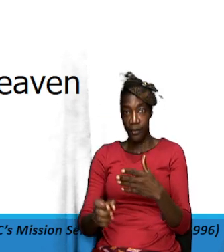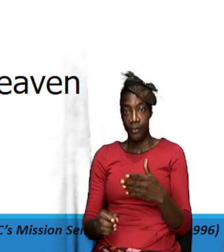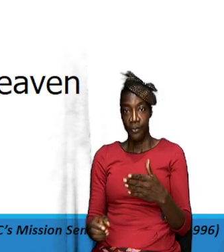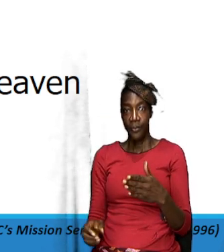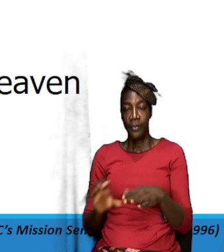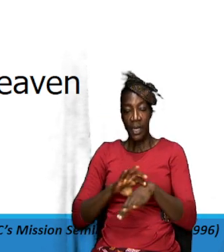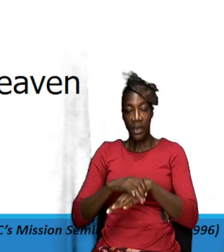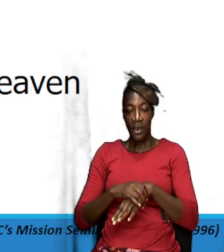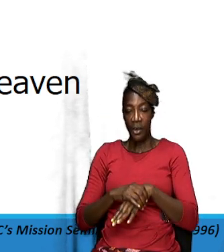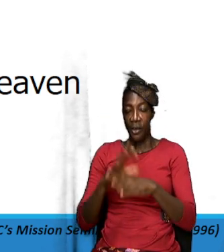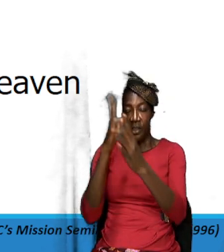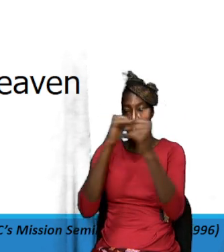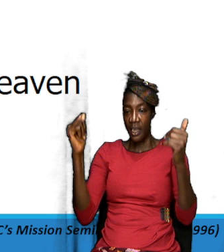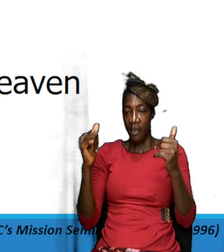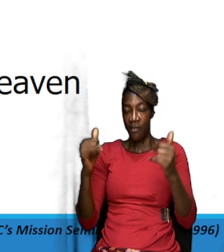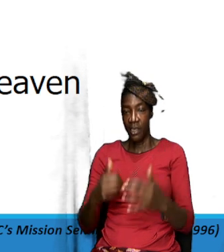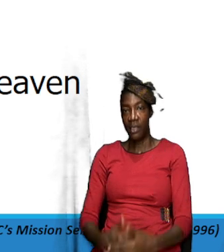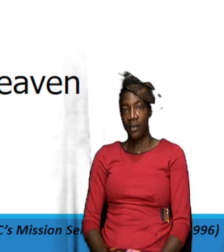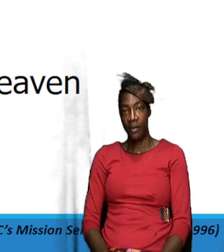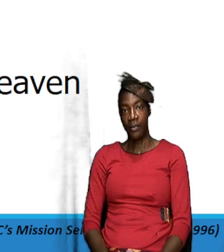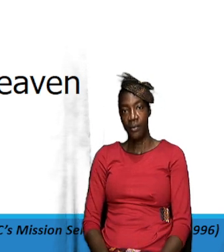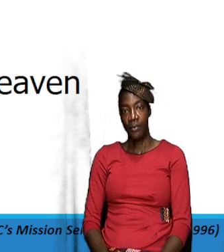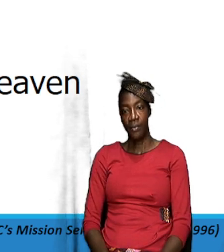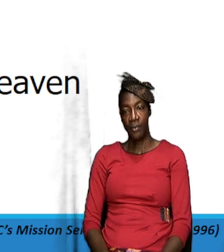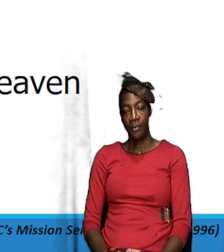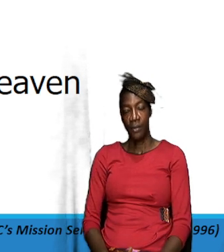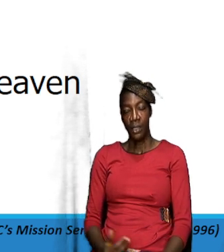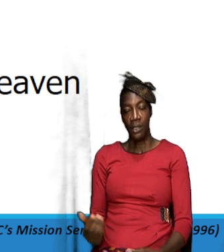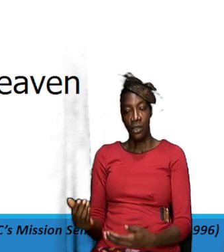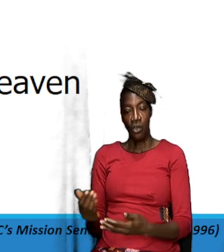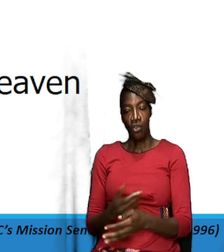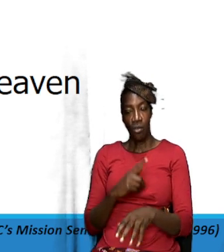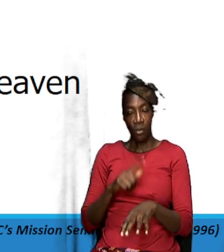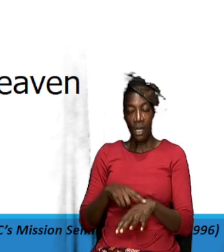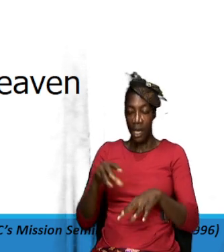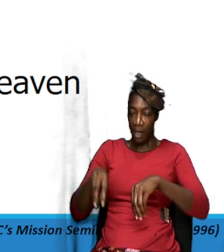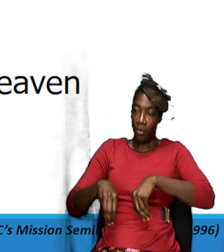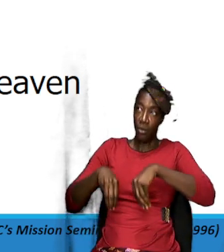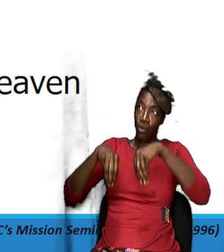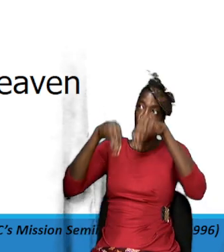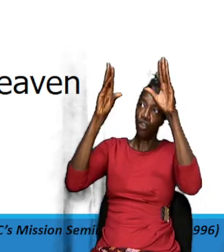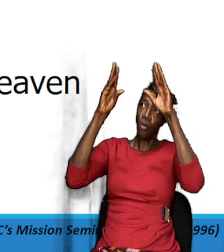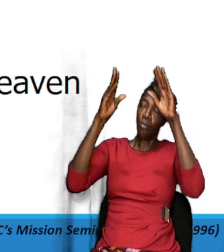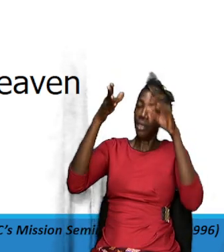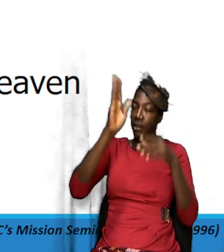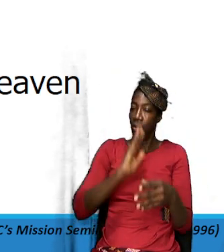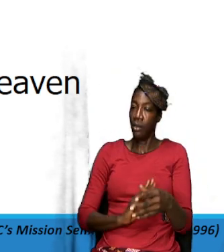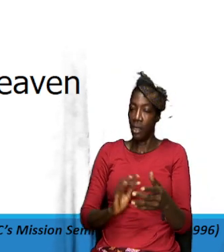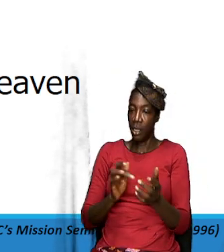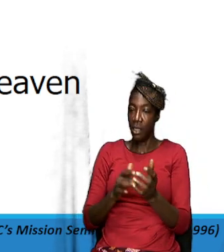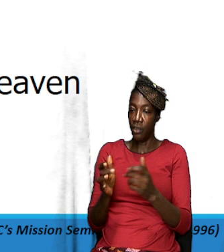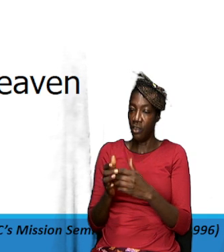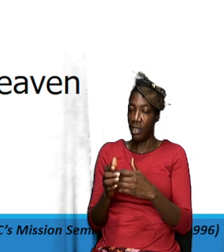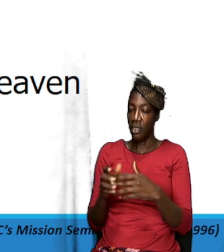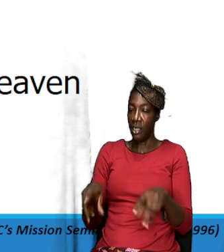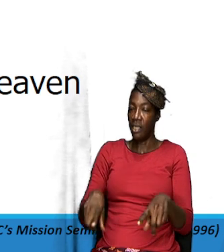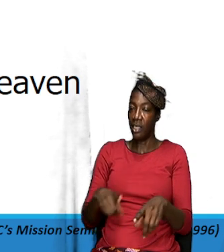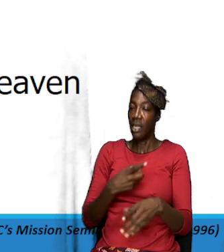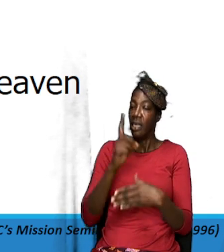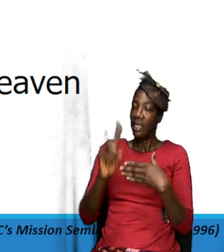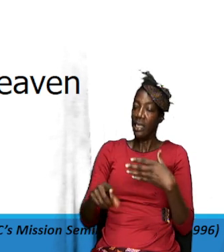again this is where we can spend some time and submit to God Jesus did this